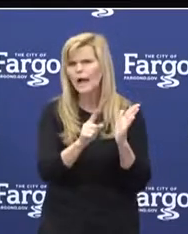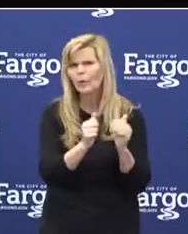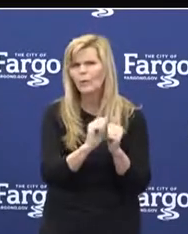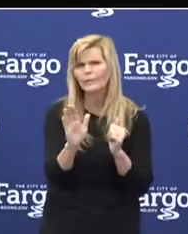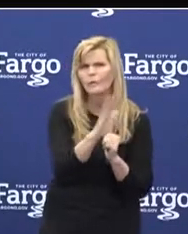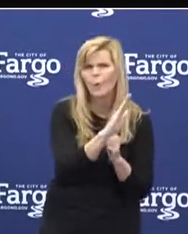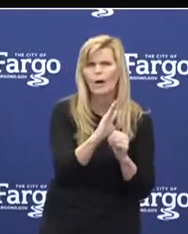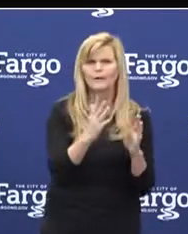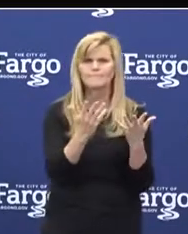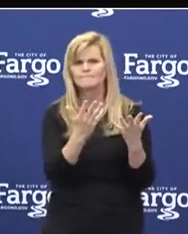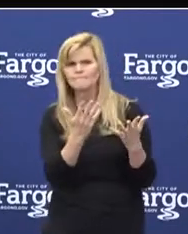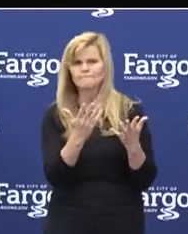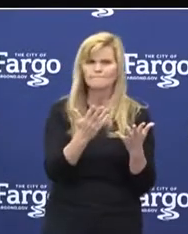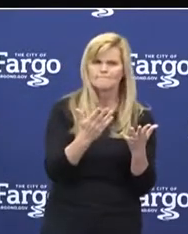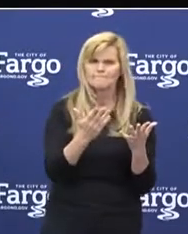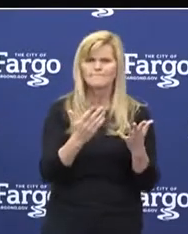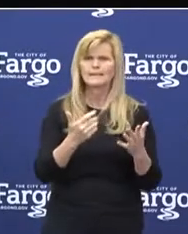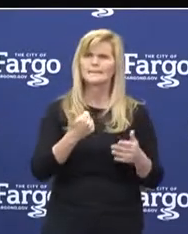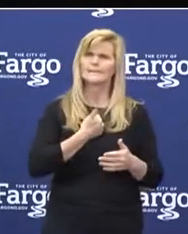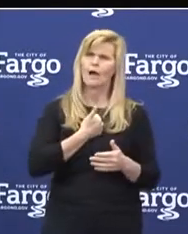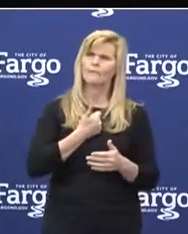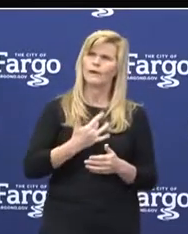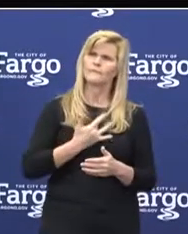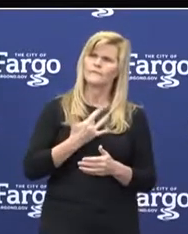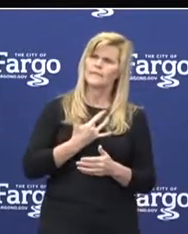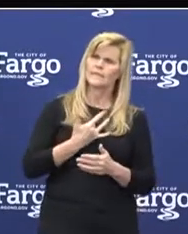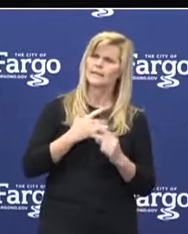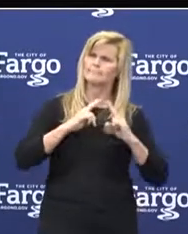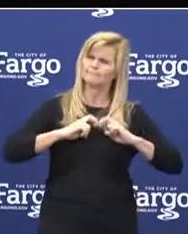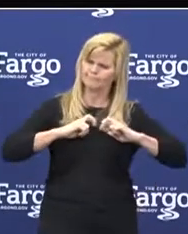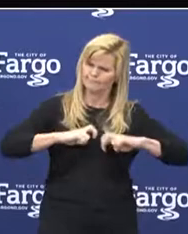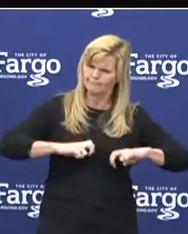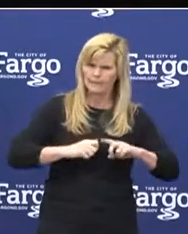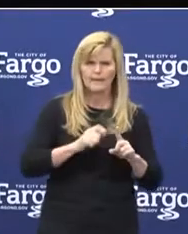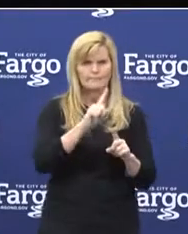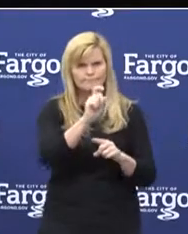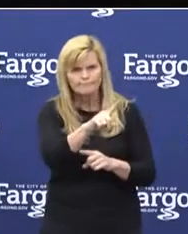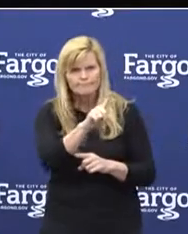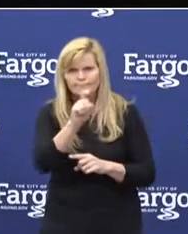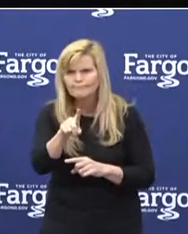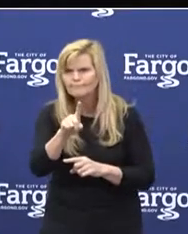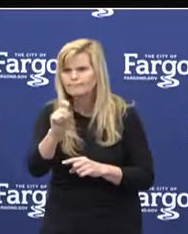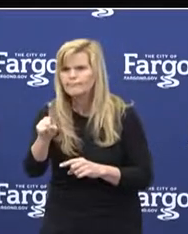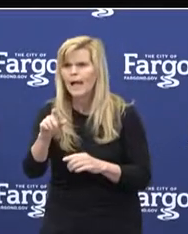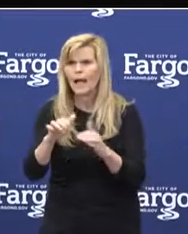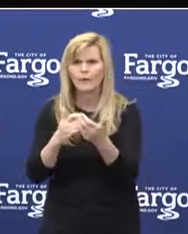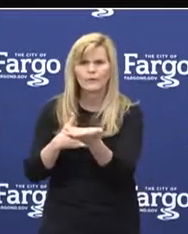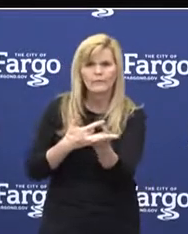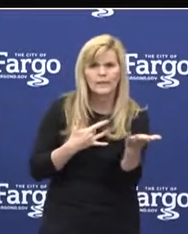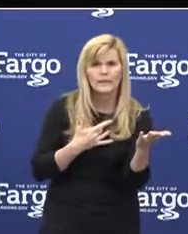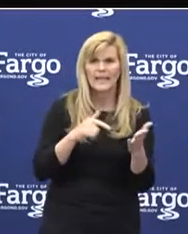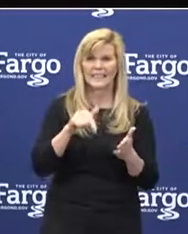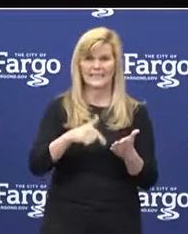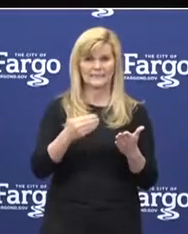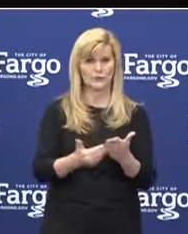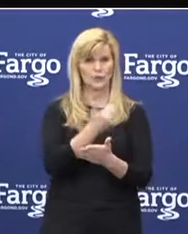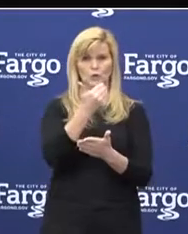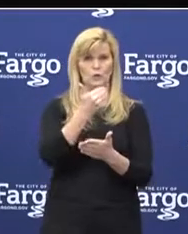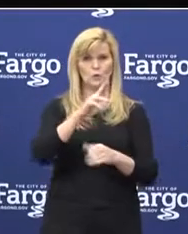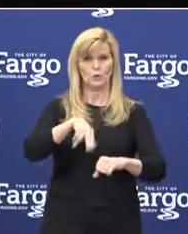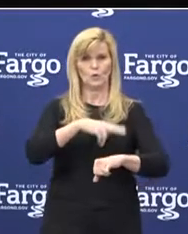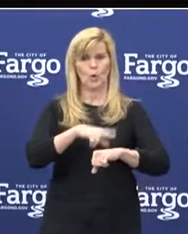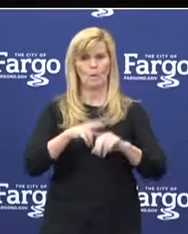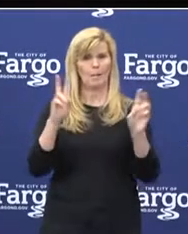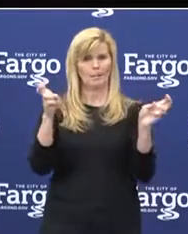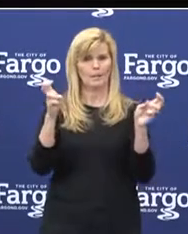on how you are feeling. Everybody is affected with the new normal and the new experiences through this pandemic, and no